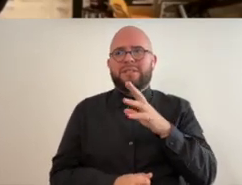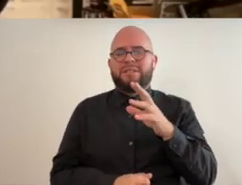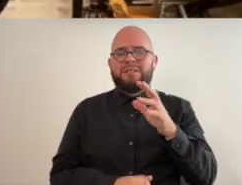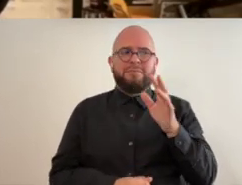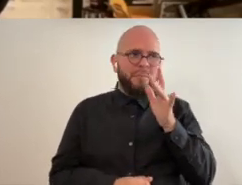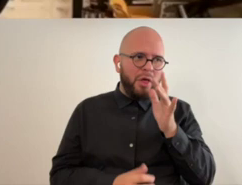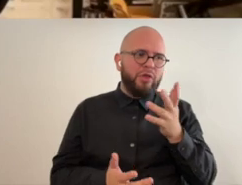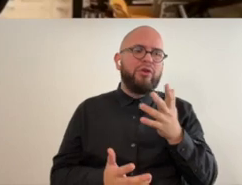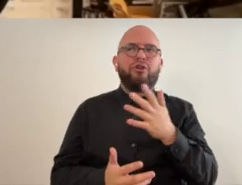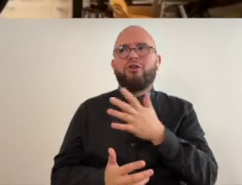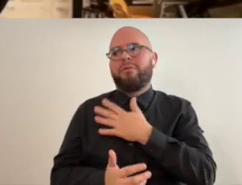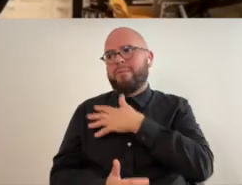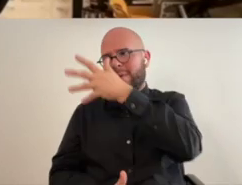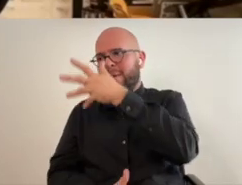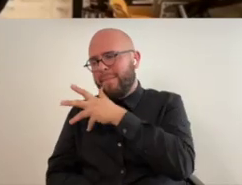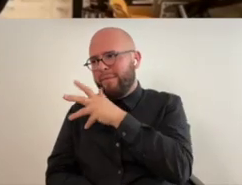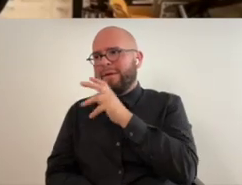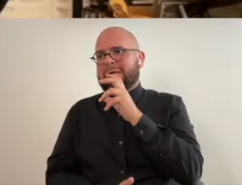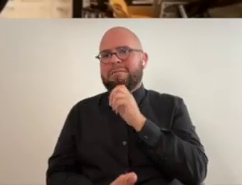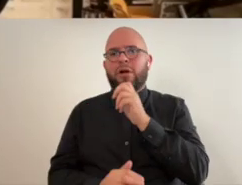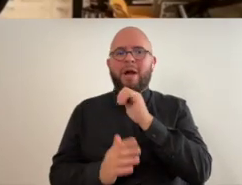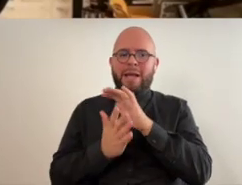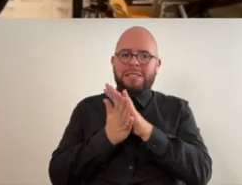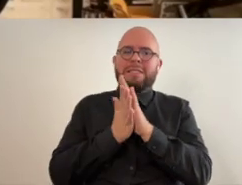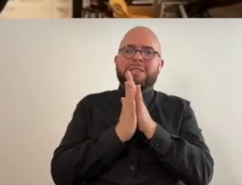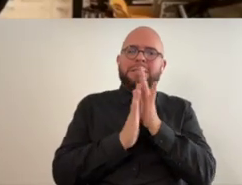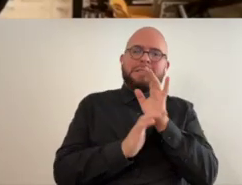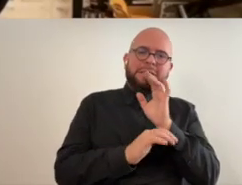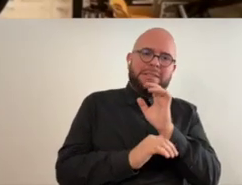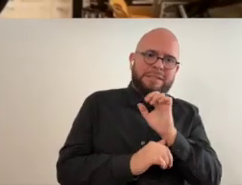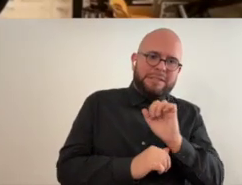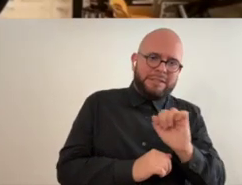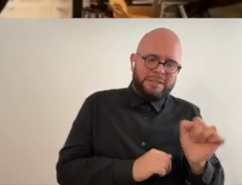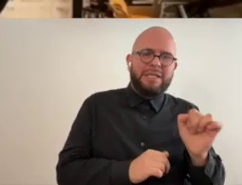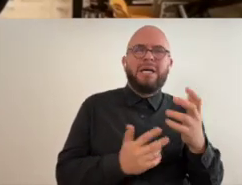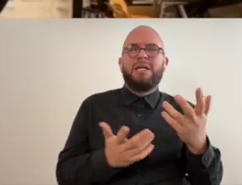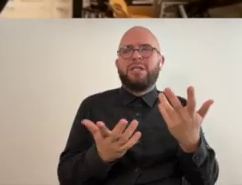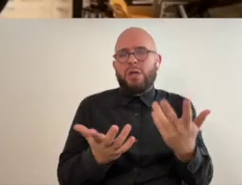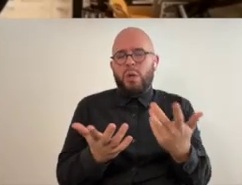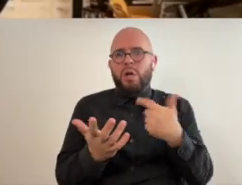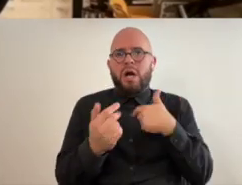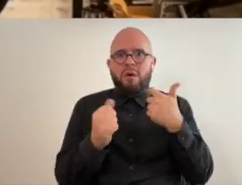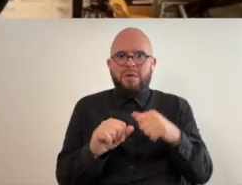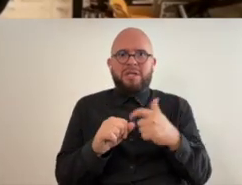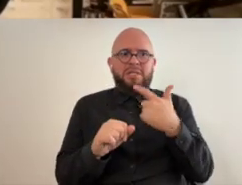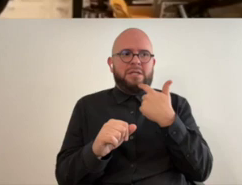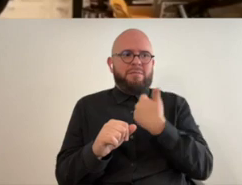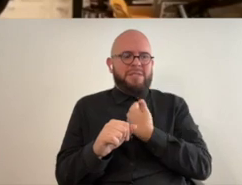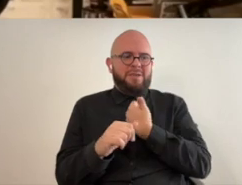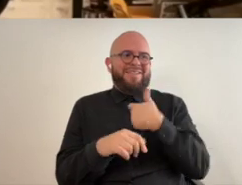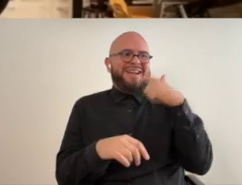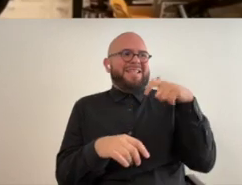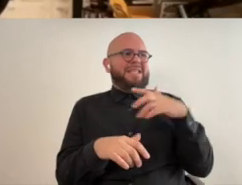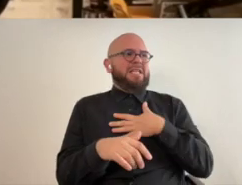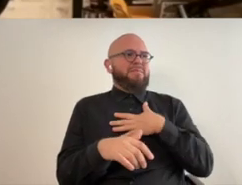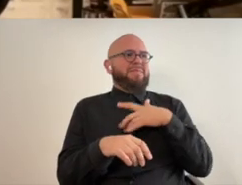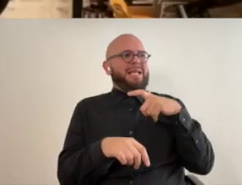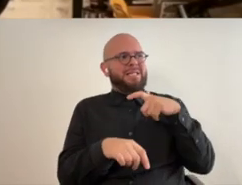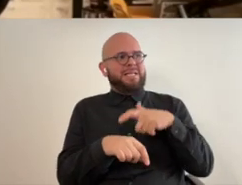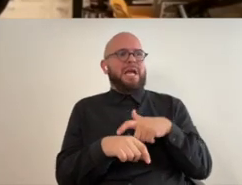my stepdad is aging and so trying to assert myself to say i need this time to do art